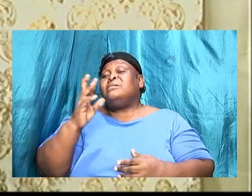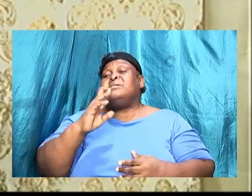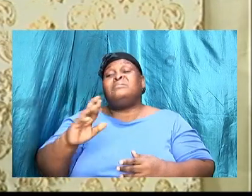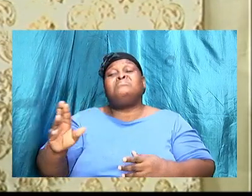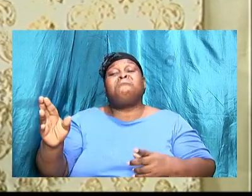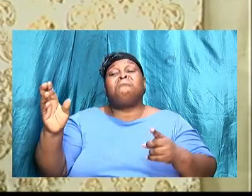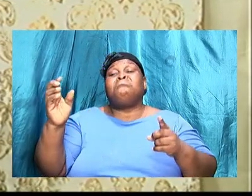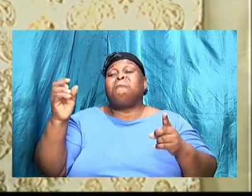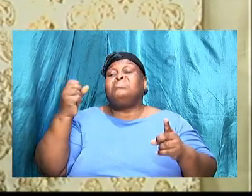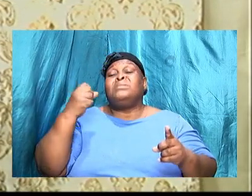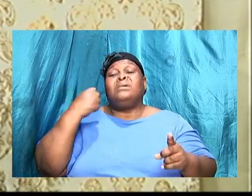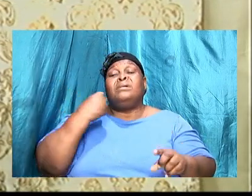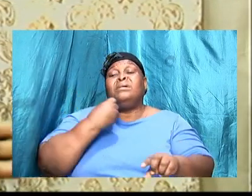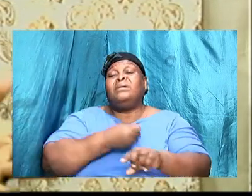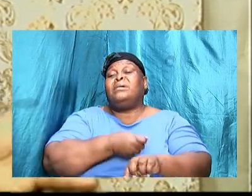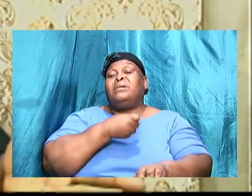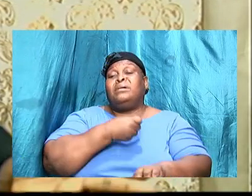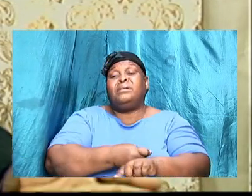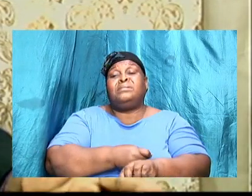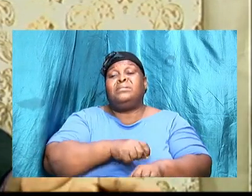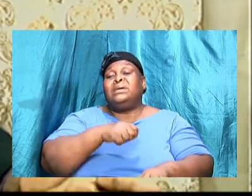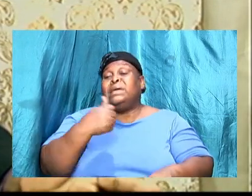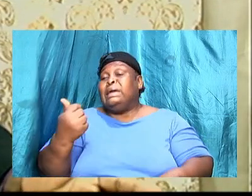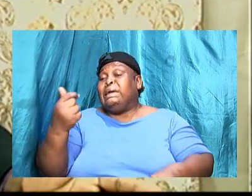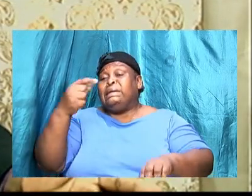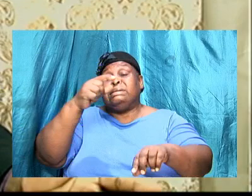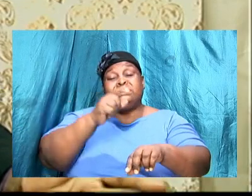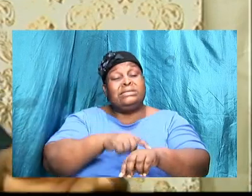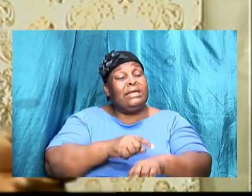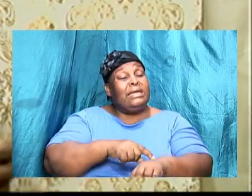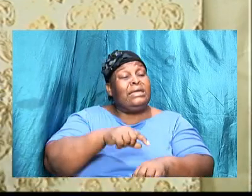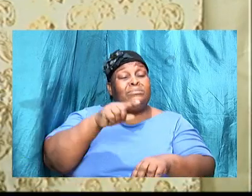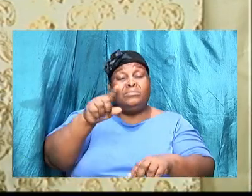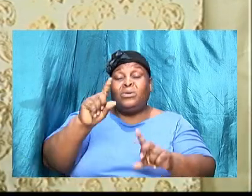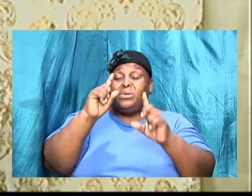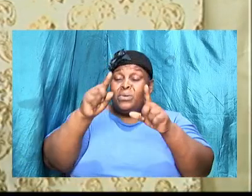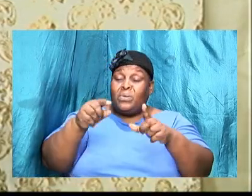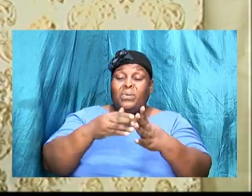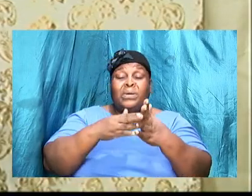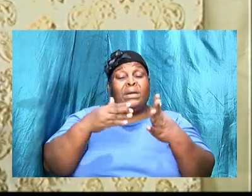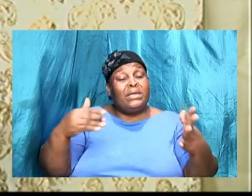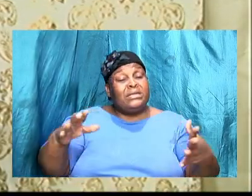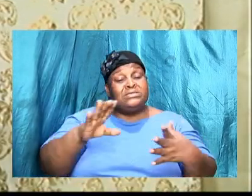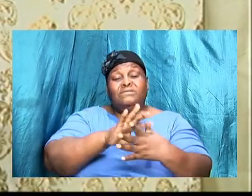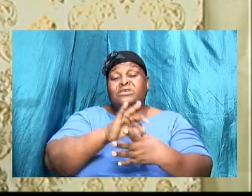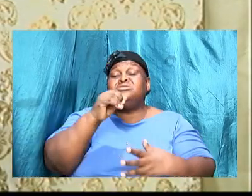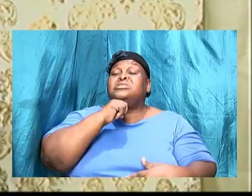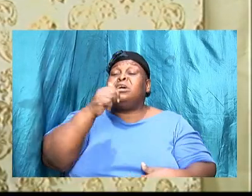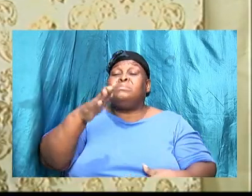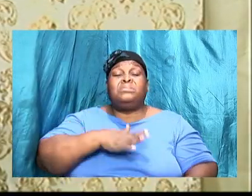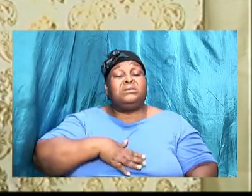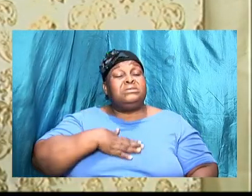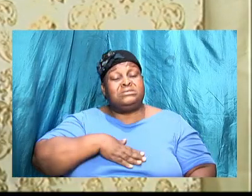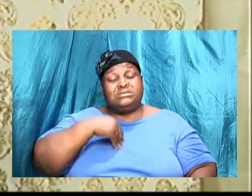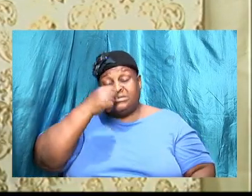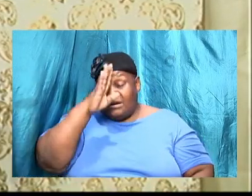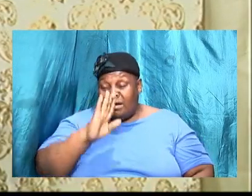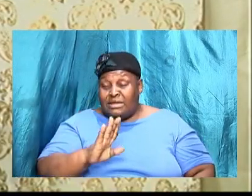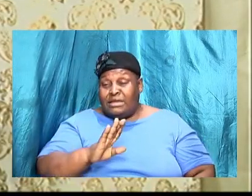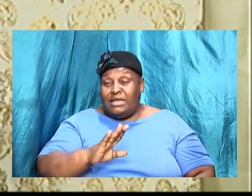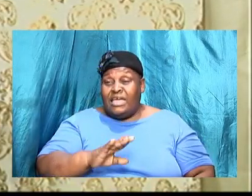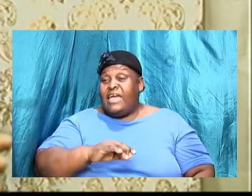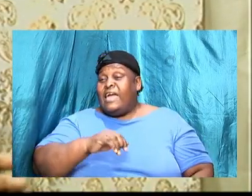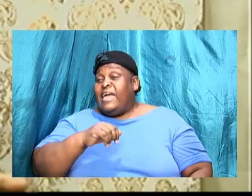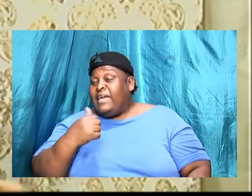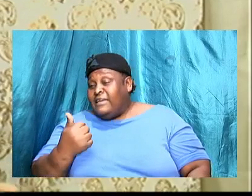proportional anytime you go again you go to the flesh you're not pleasing God any time you go to God